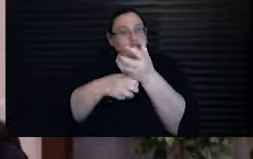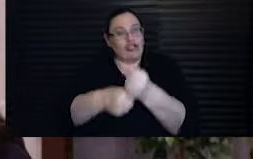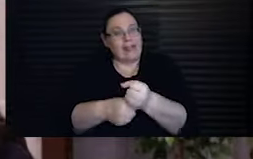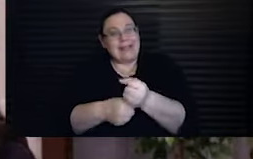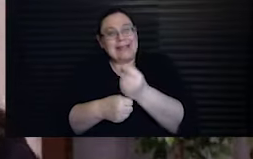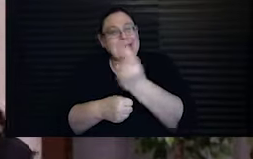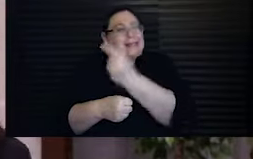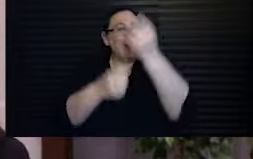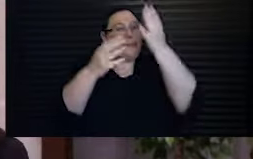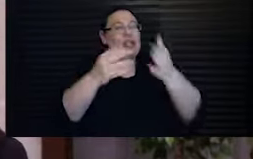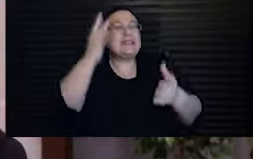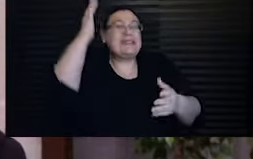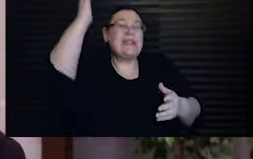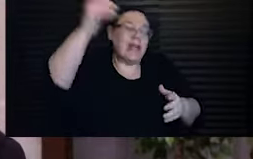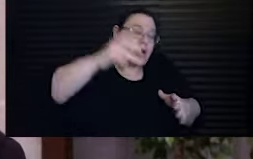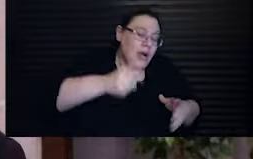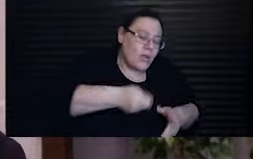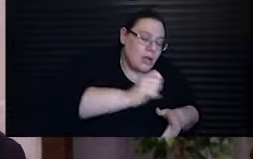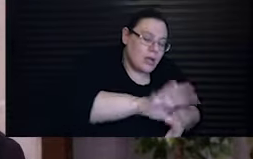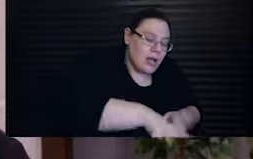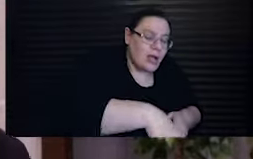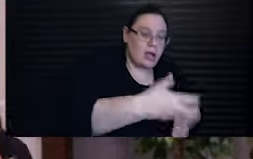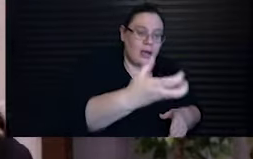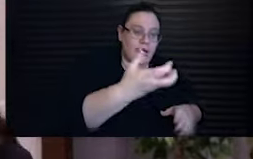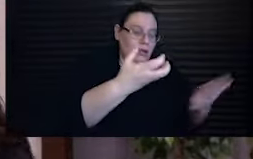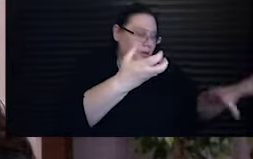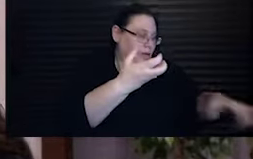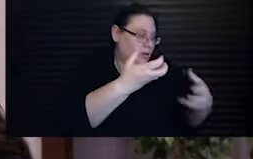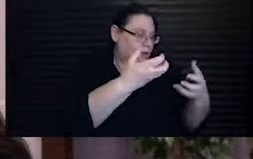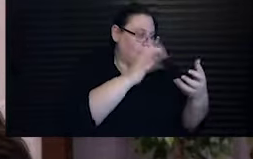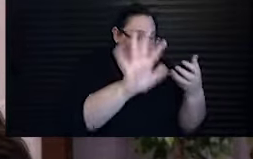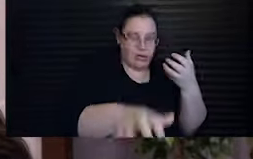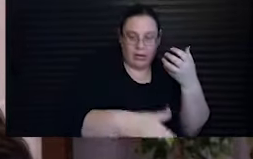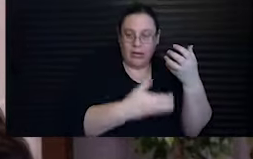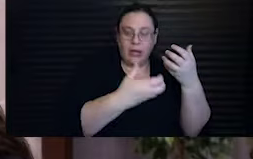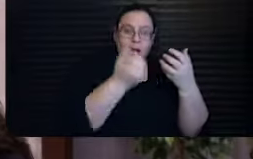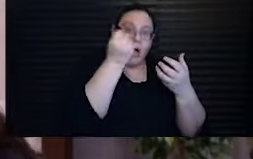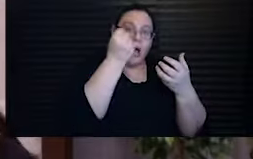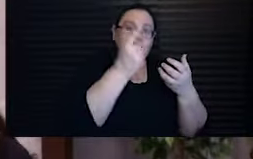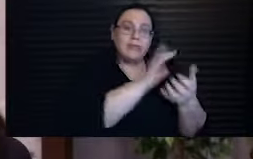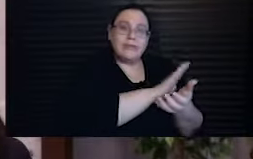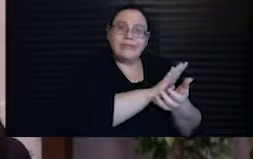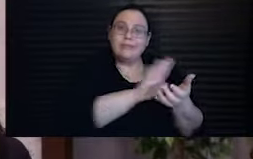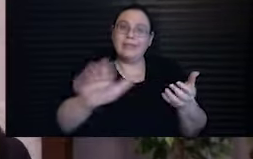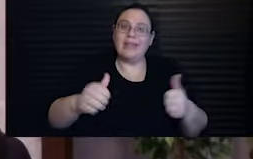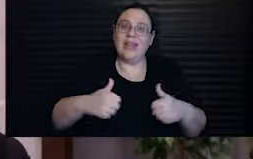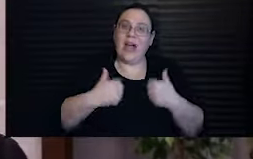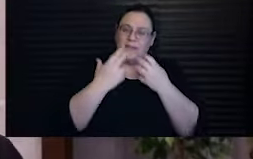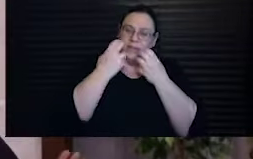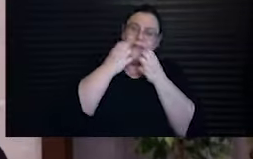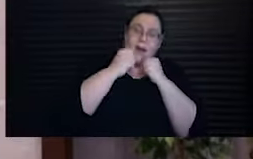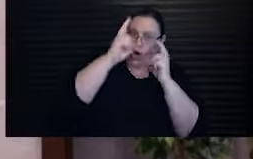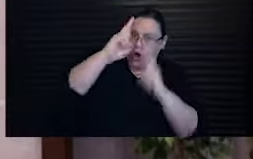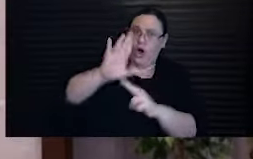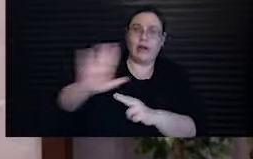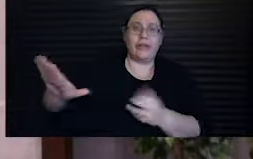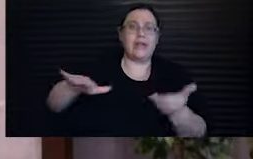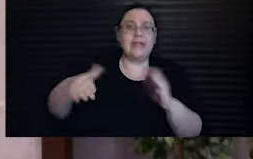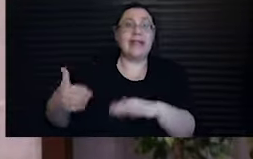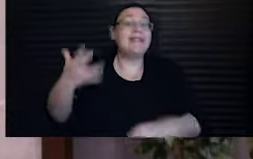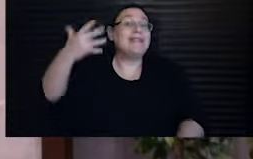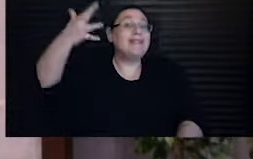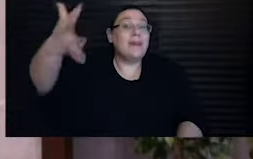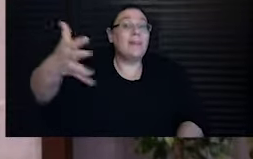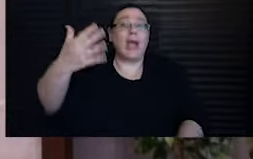someday, would find what they had written and would reconstruct their lives and honor their death. Someone, someday, would